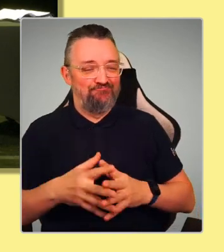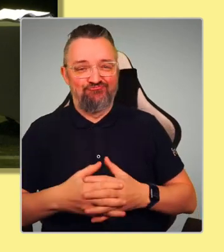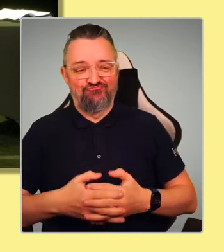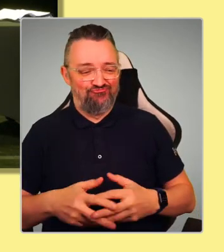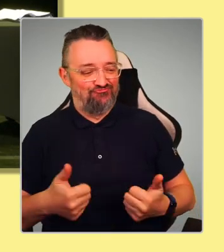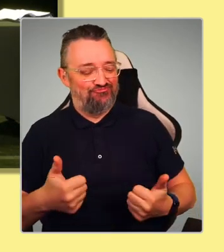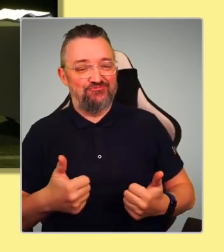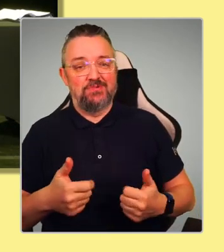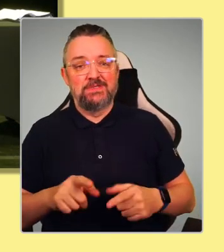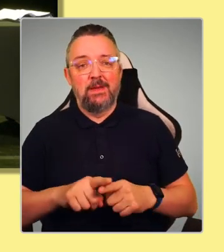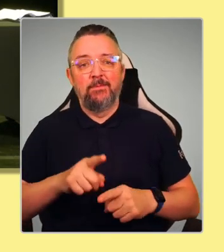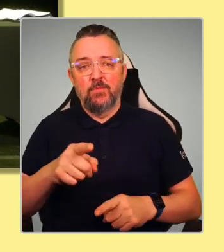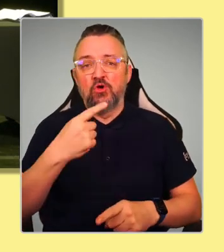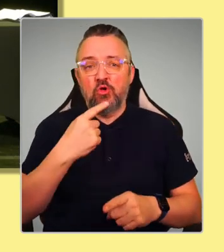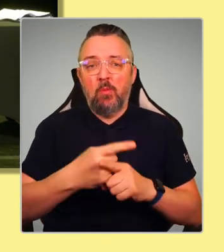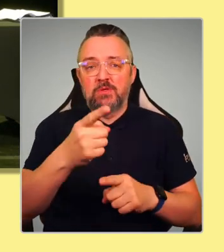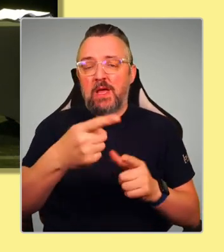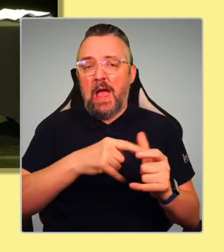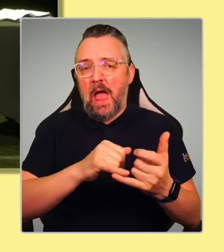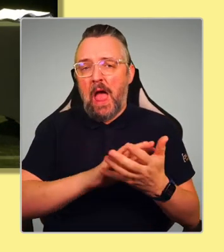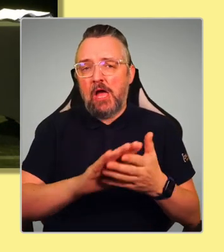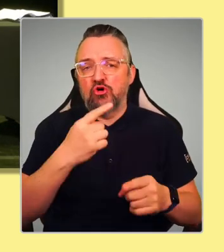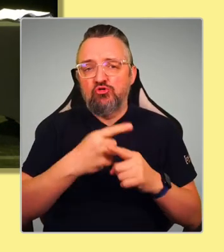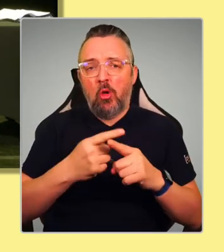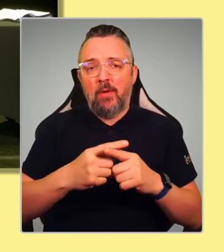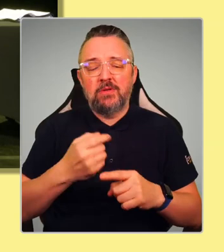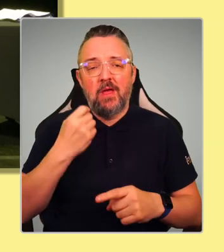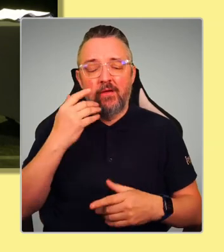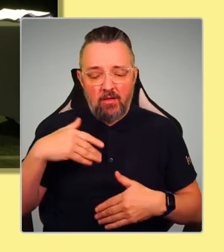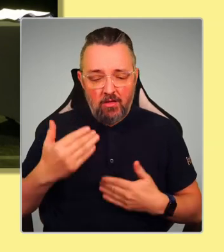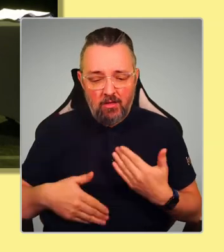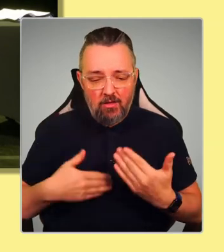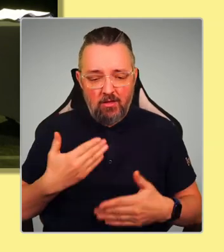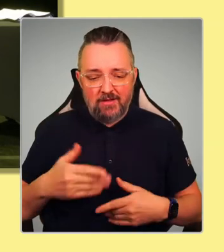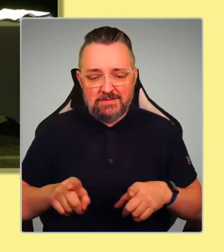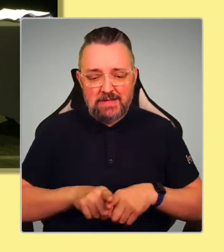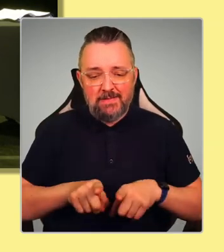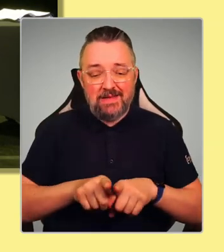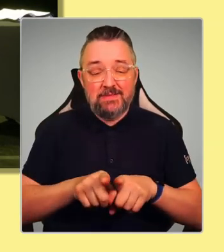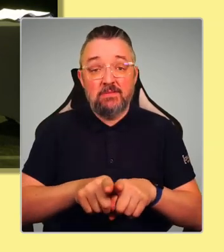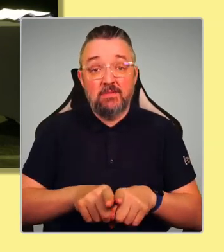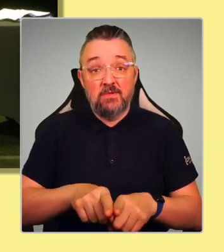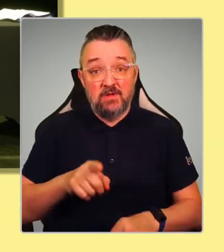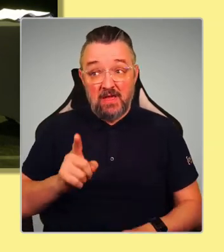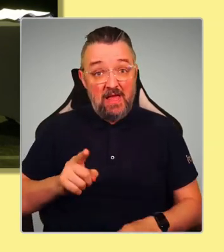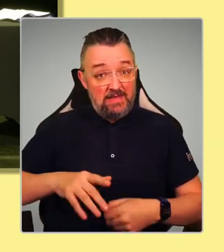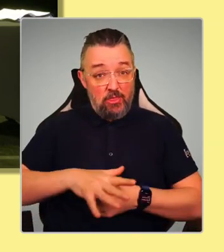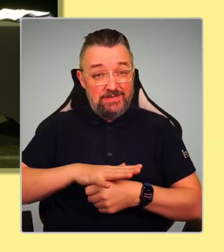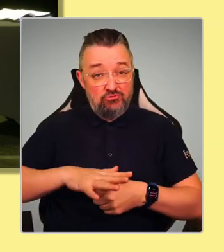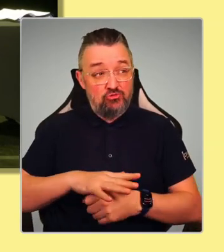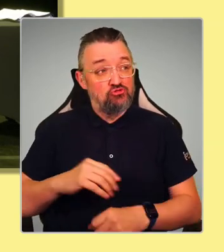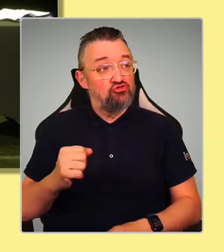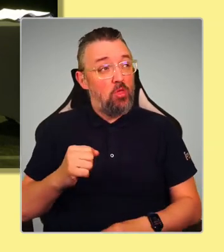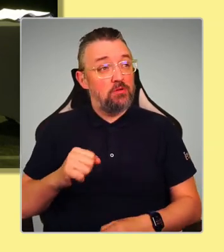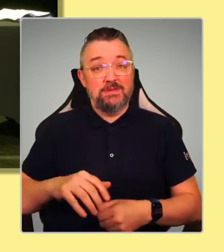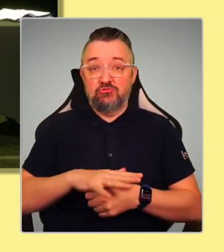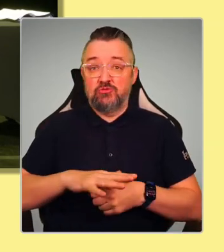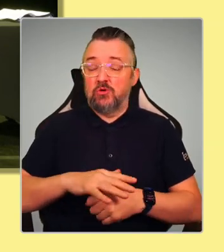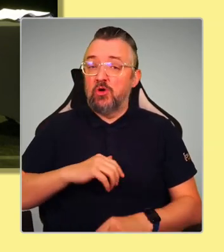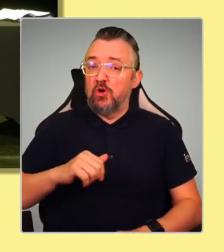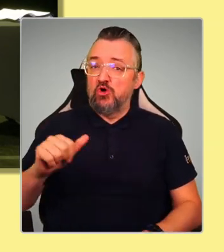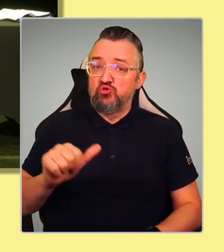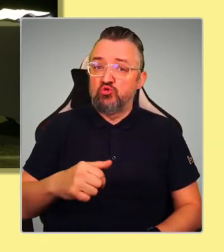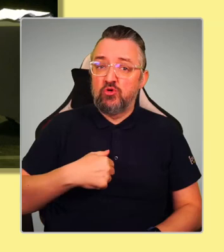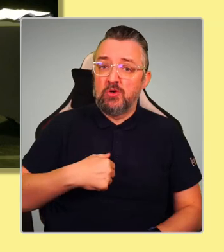that Ash mentioned. Really, is that where we're at as a nation? Should we not be taking the bull by the